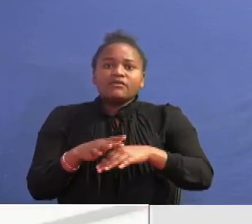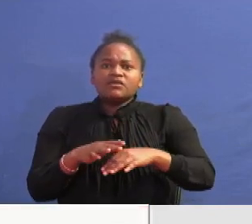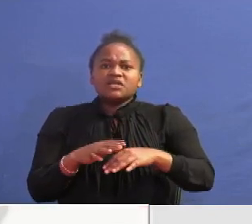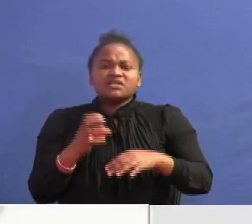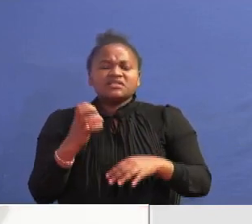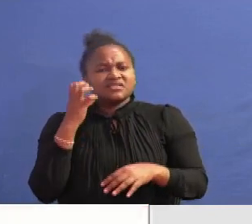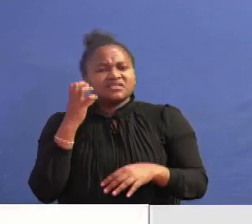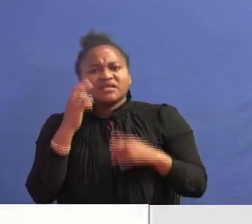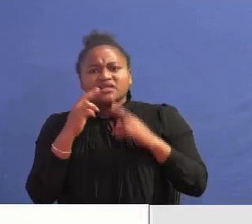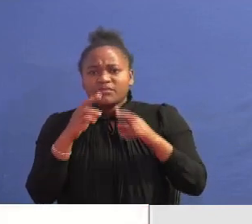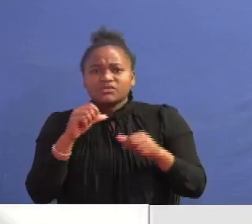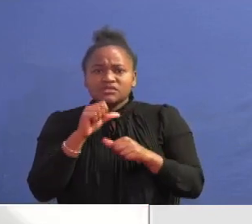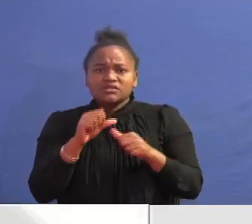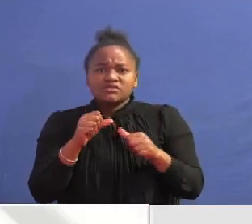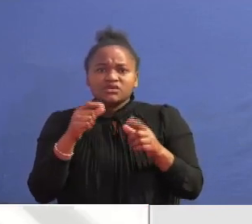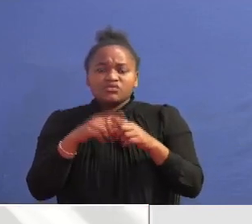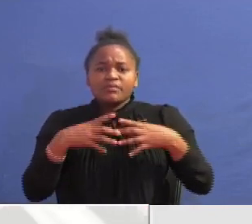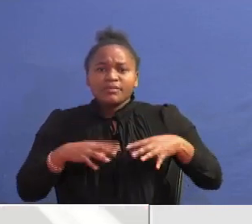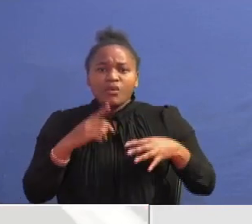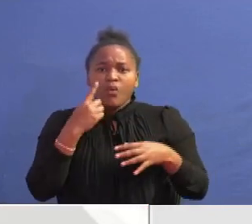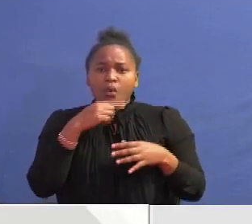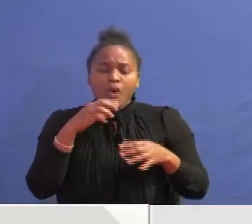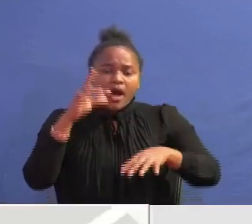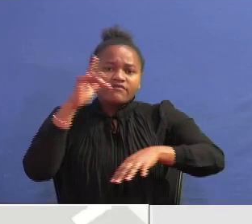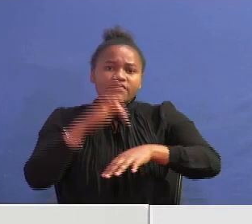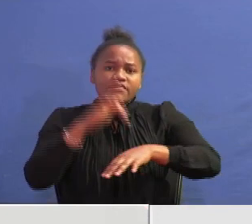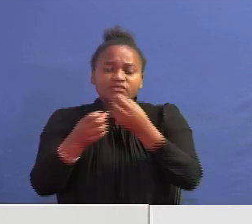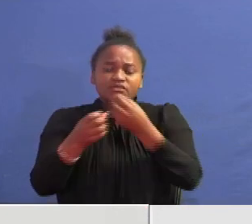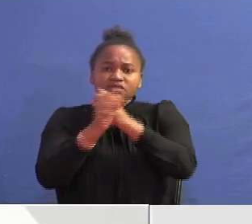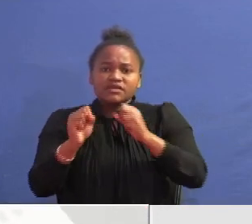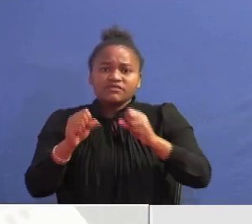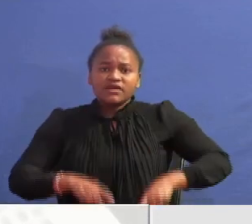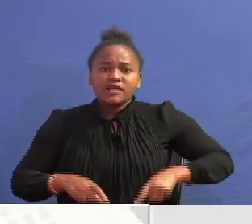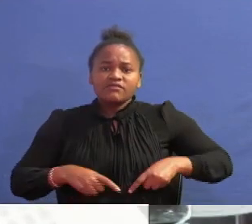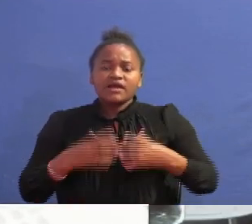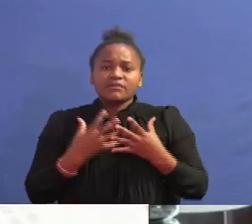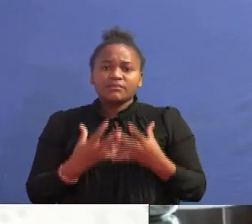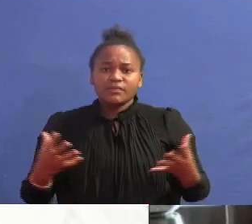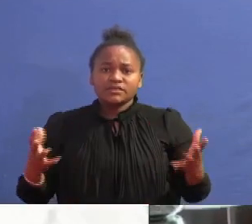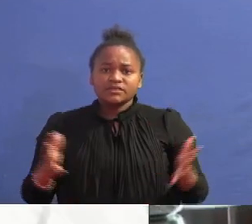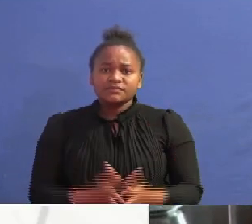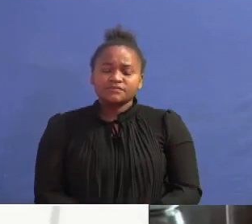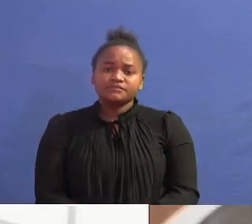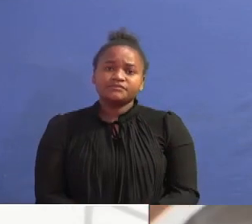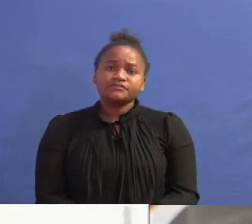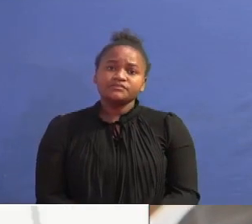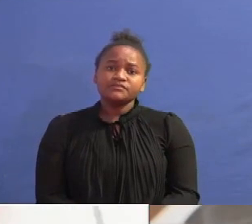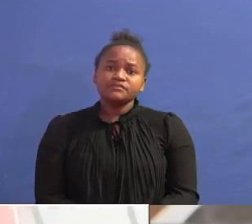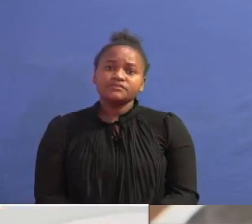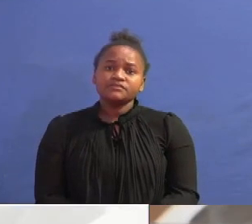of the ongoing downpour promising to act to save lives and property. I'm Vivian Nupio, KU